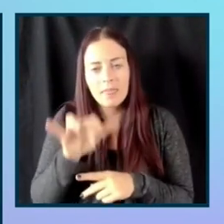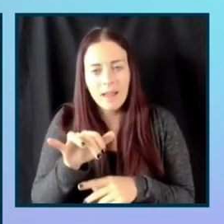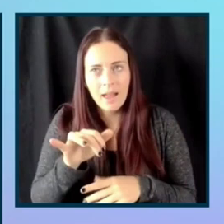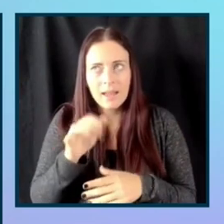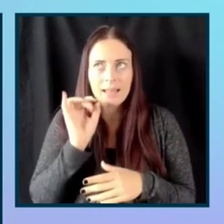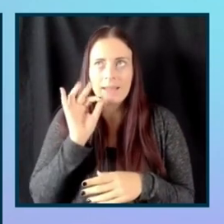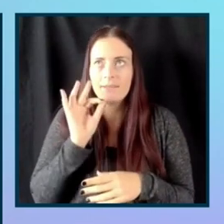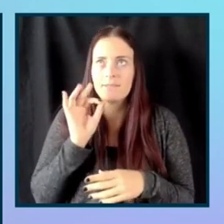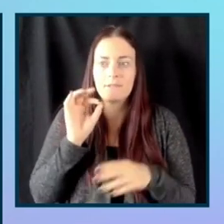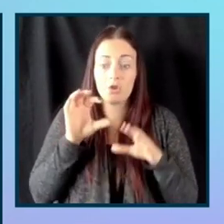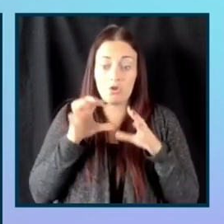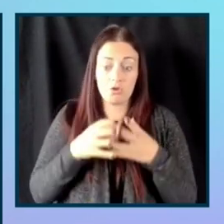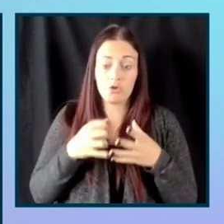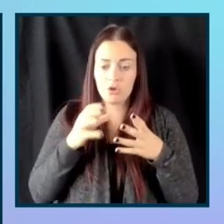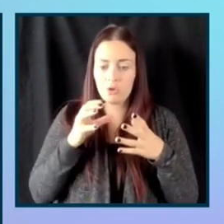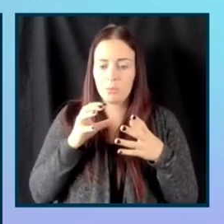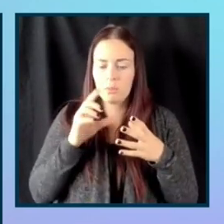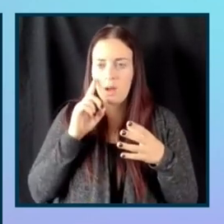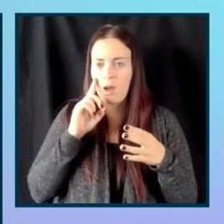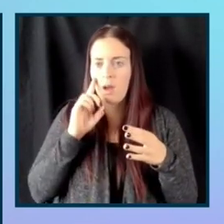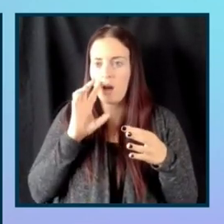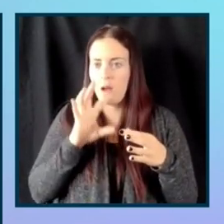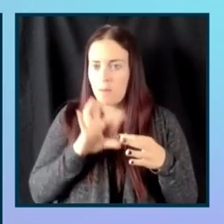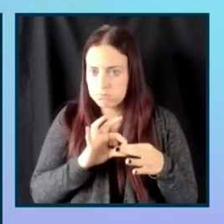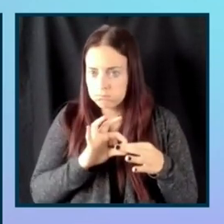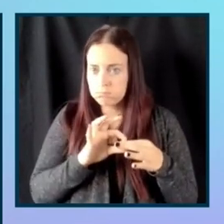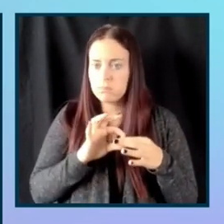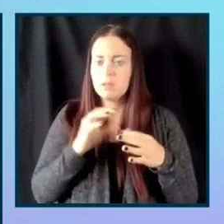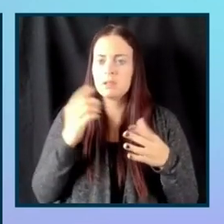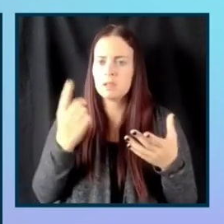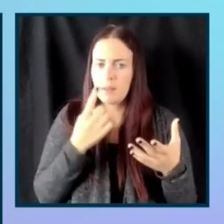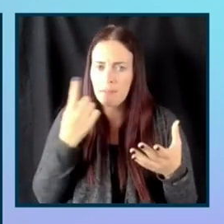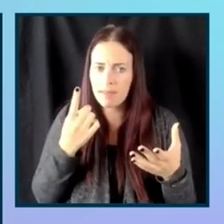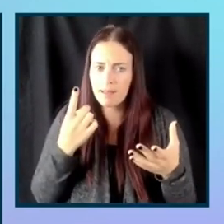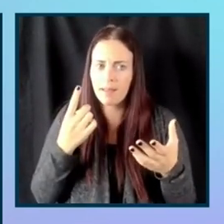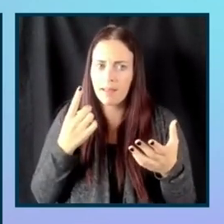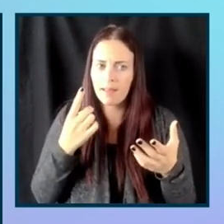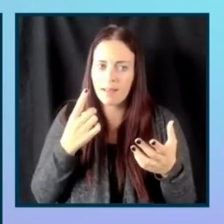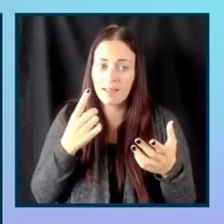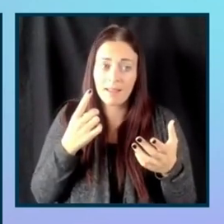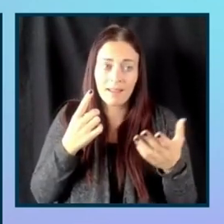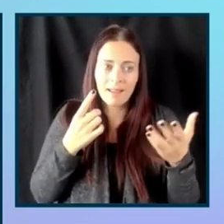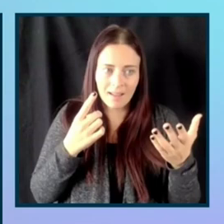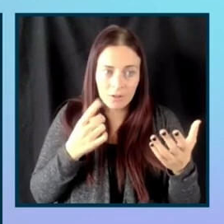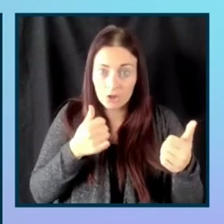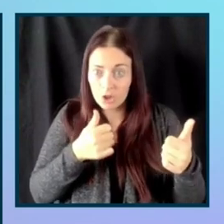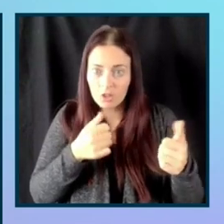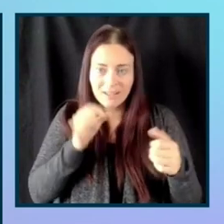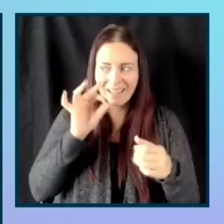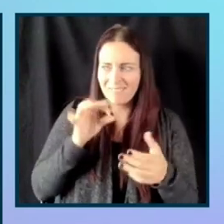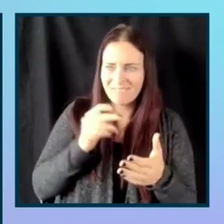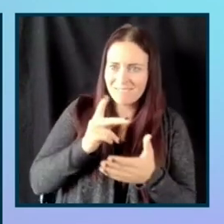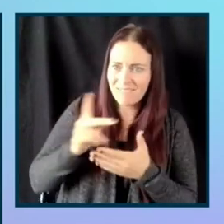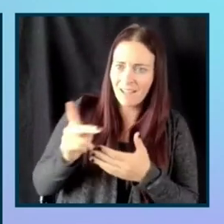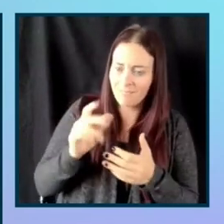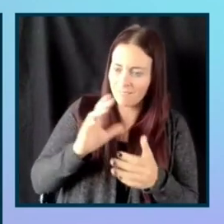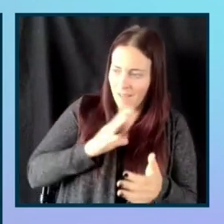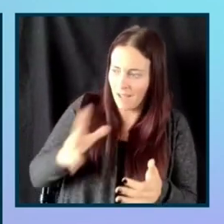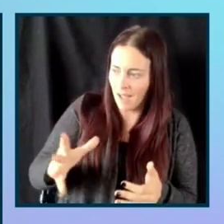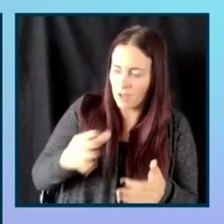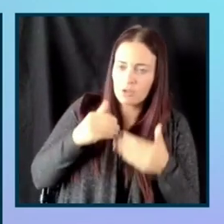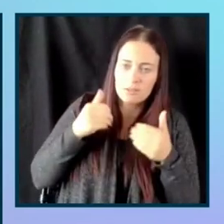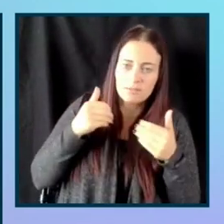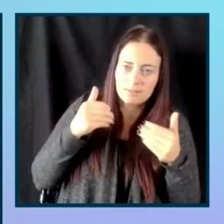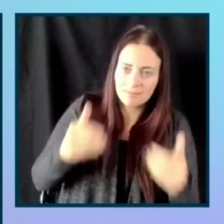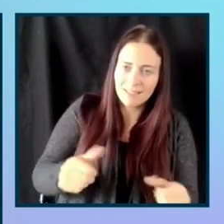something and then try that with the other group, if that doesn't work, try something else and do that research, that little bit of